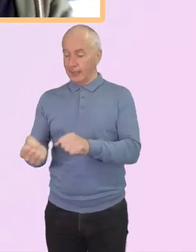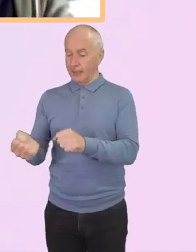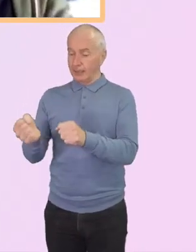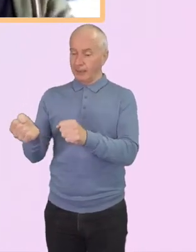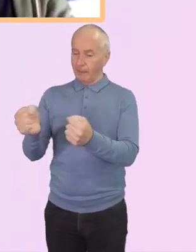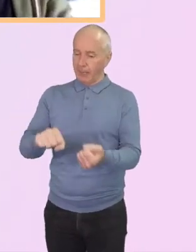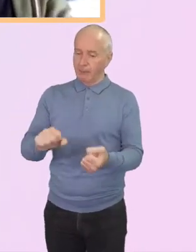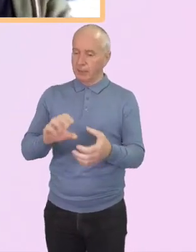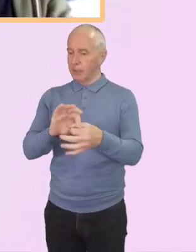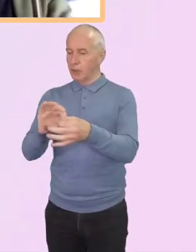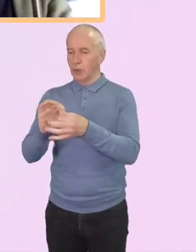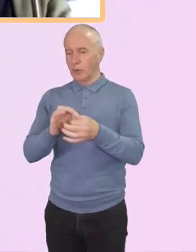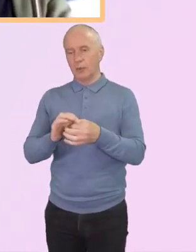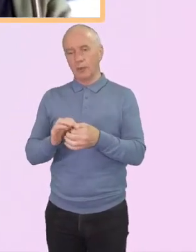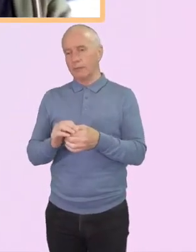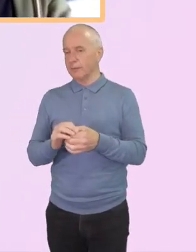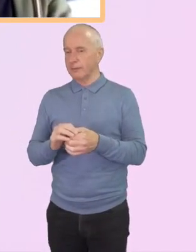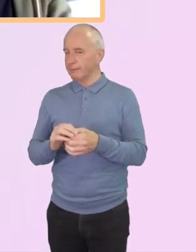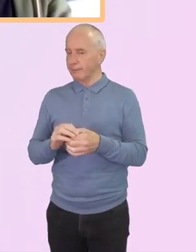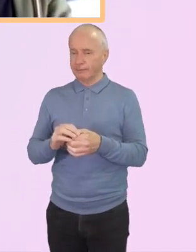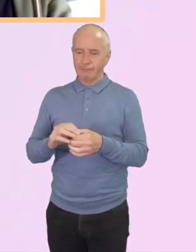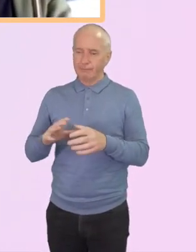exceedingly active in.